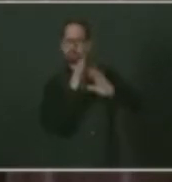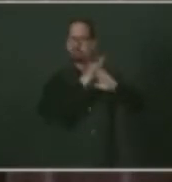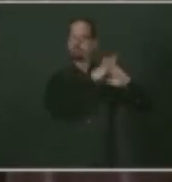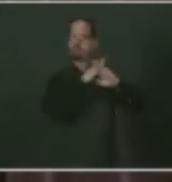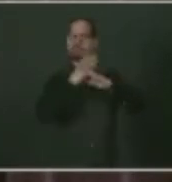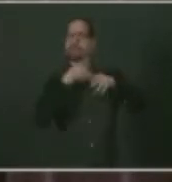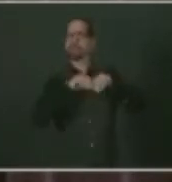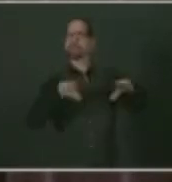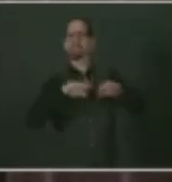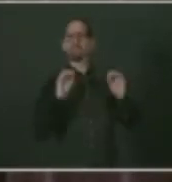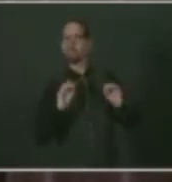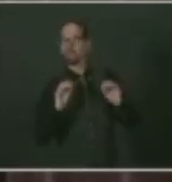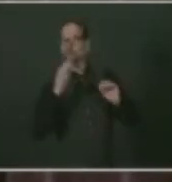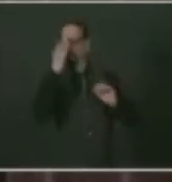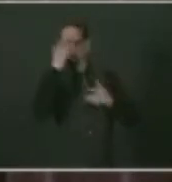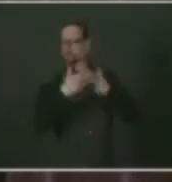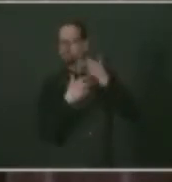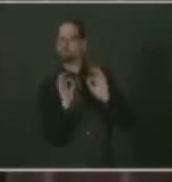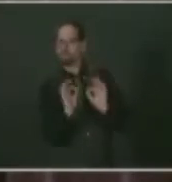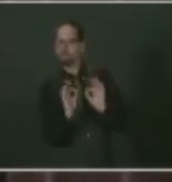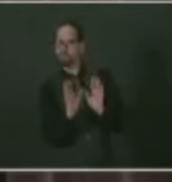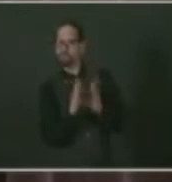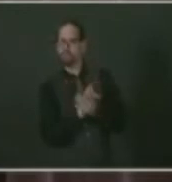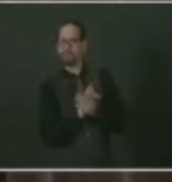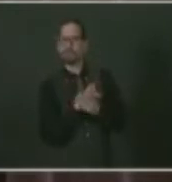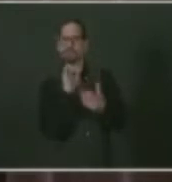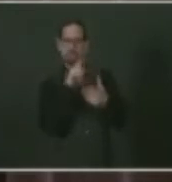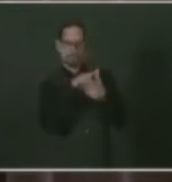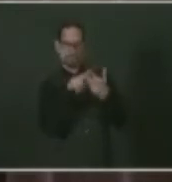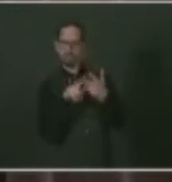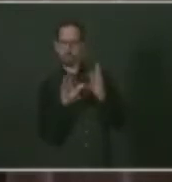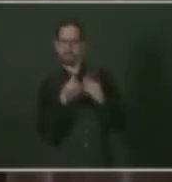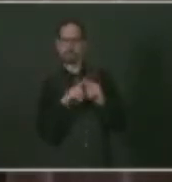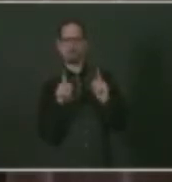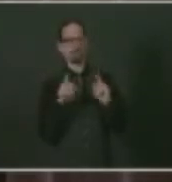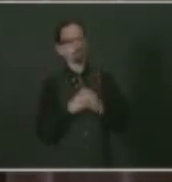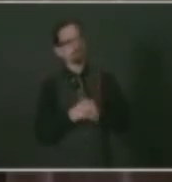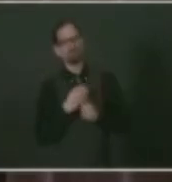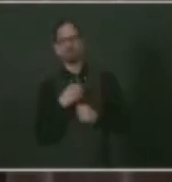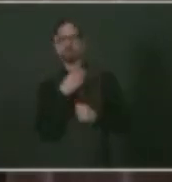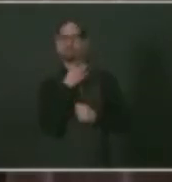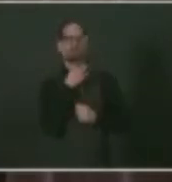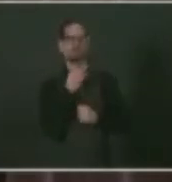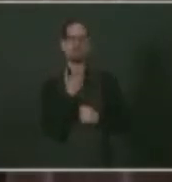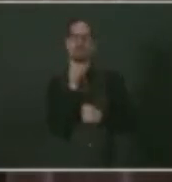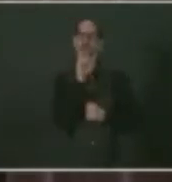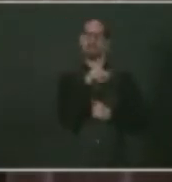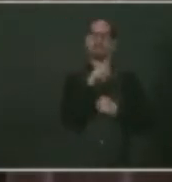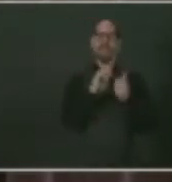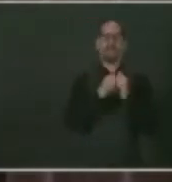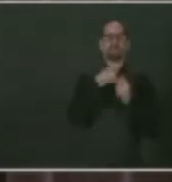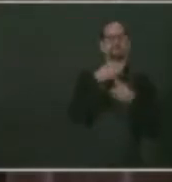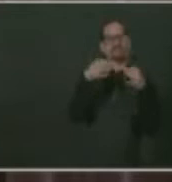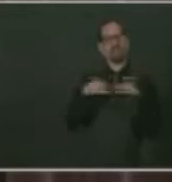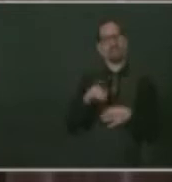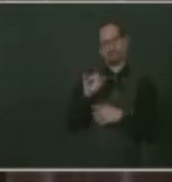arrive at these seemingly, how many angels on the needle for pin measurements do we get, going from eight to ten, specifically? That